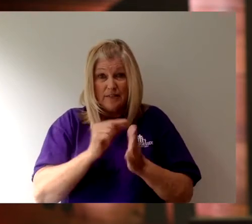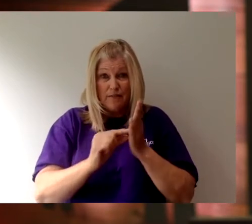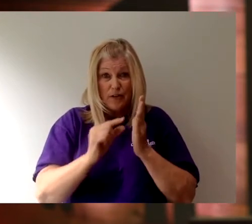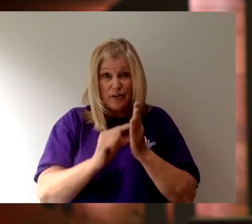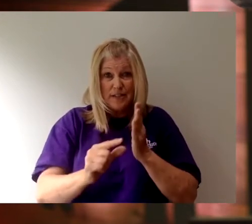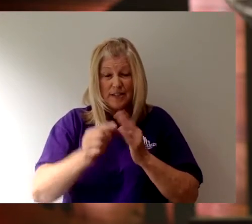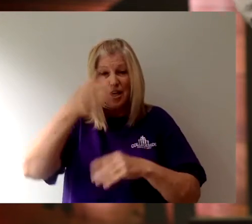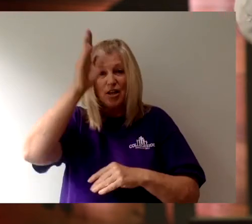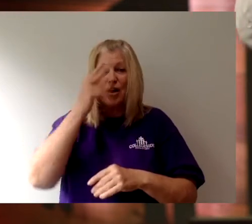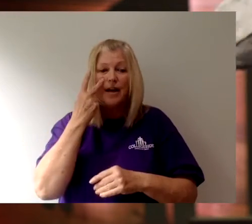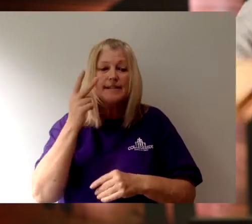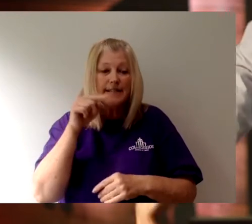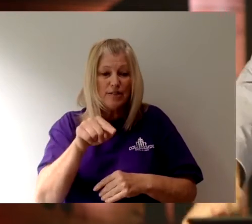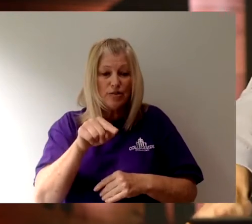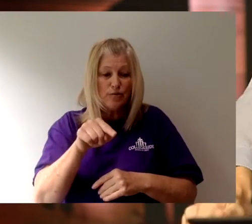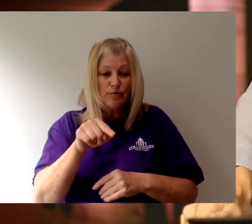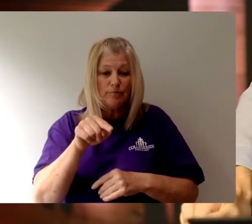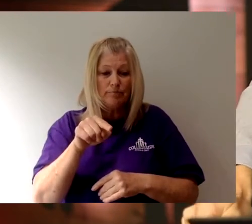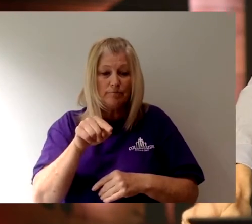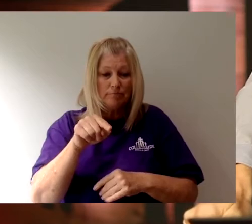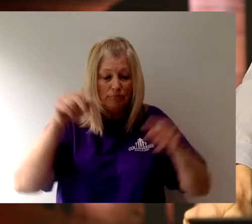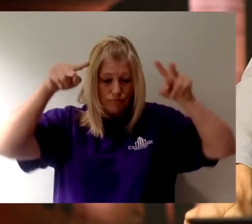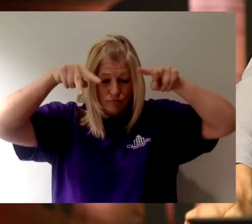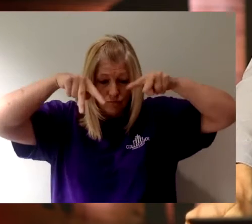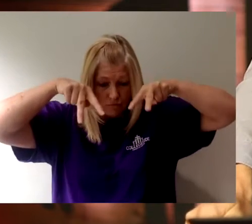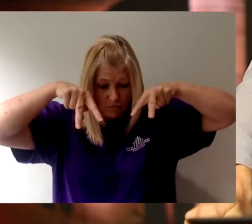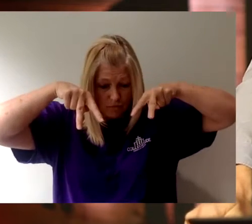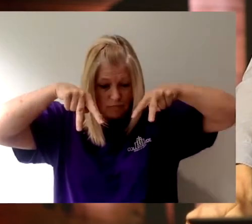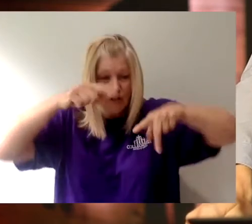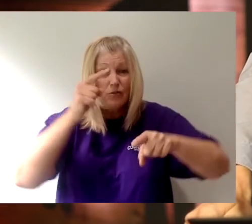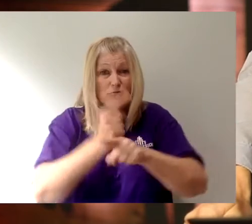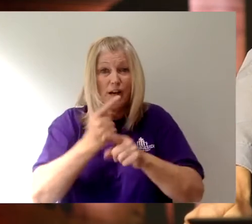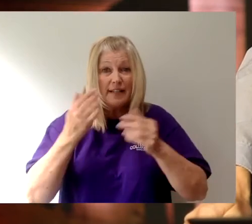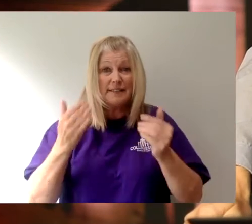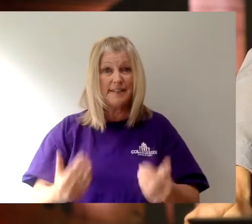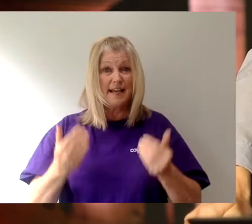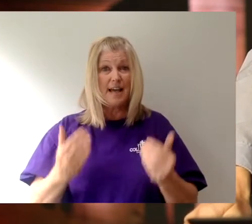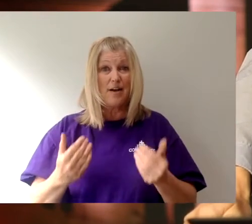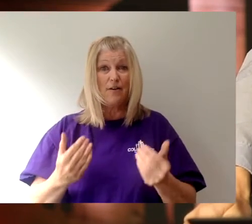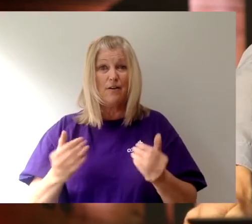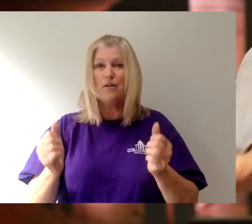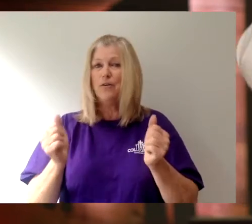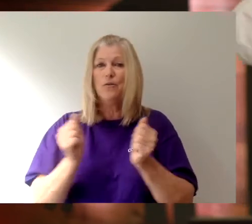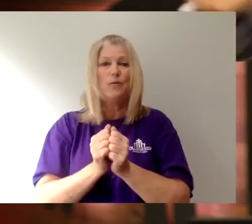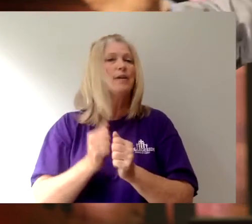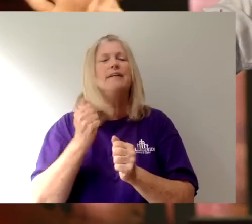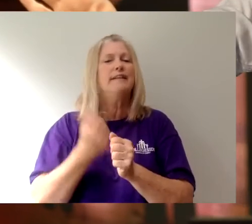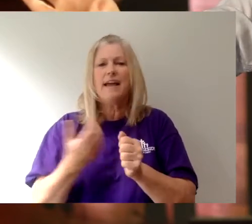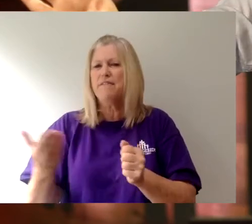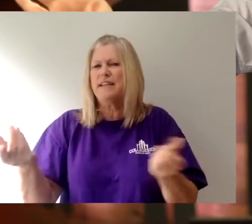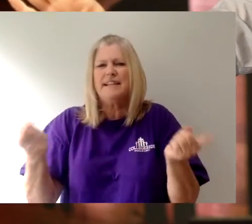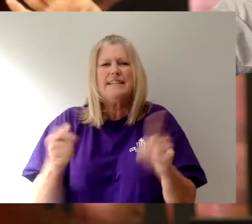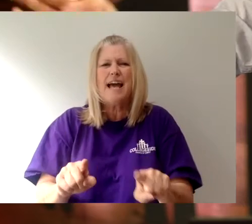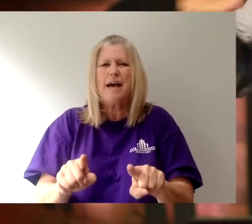of verses. God sees you right now with everything